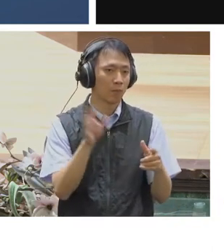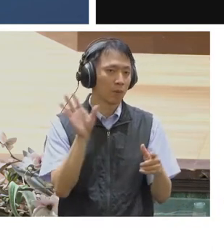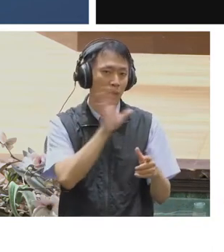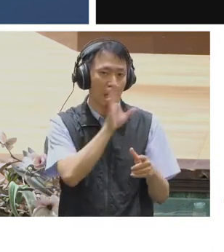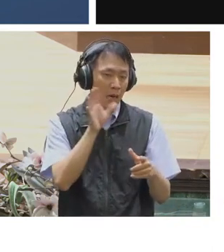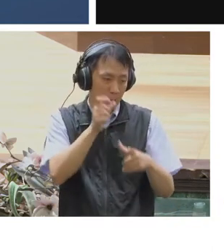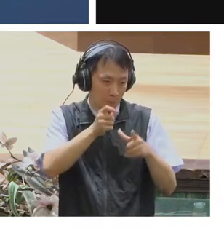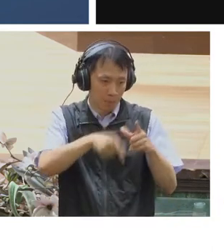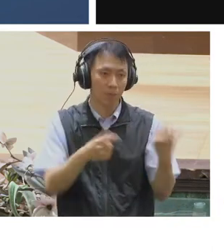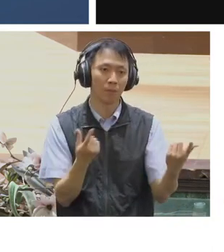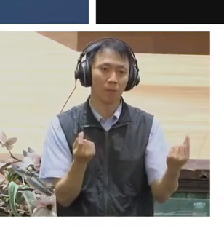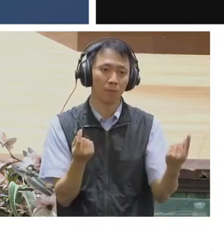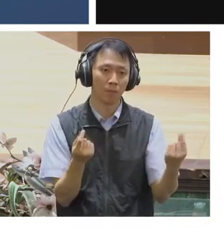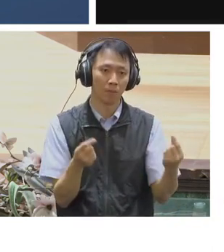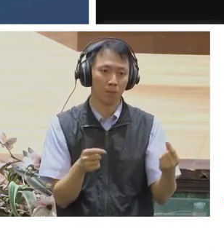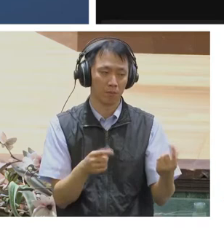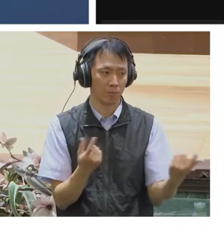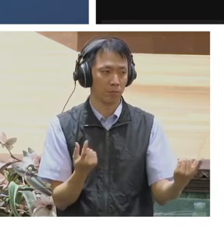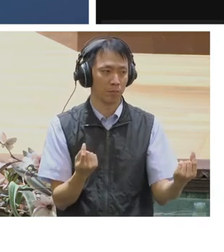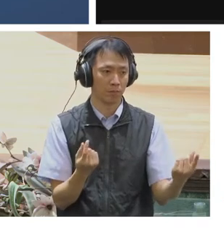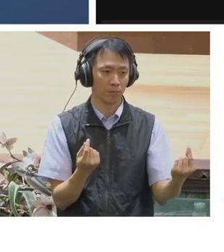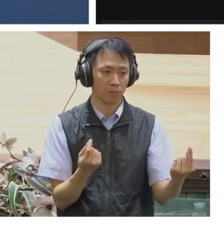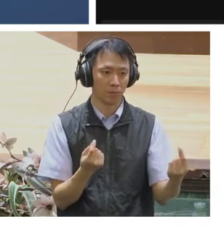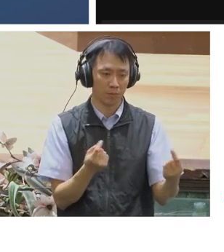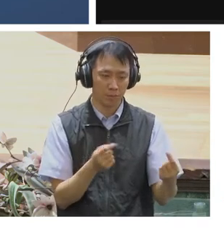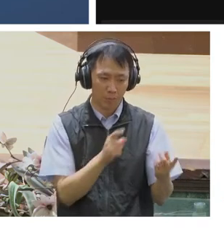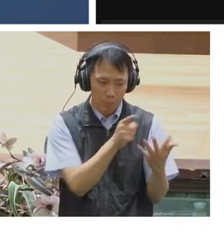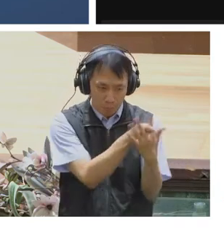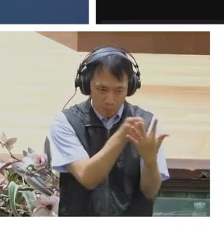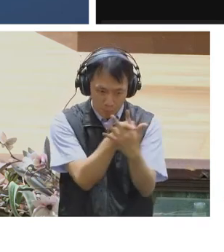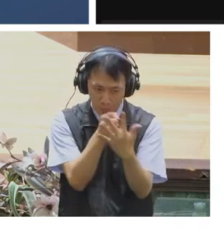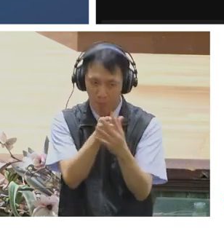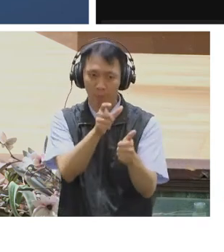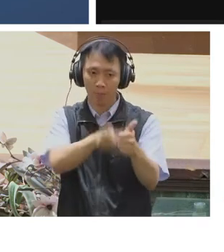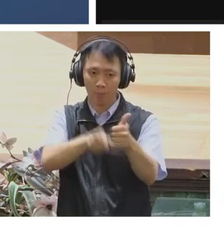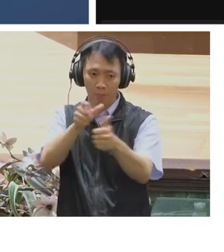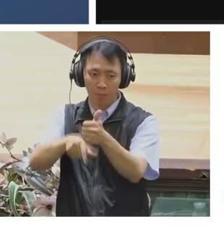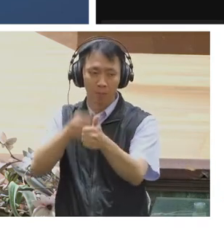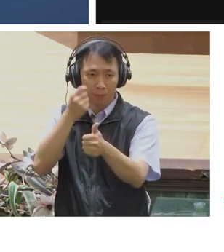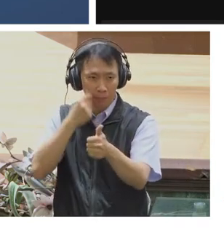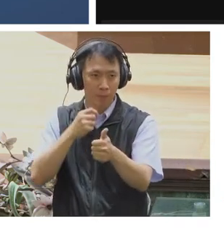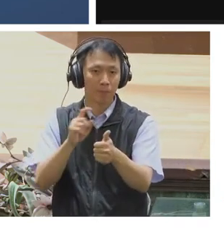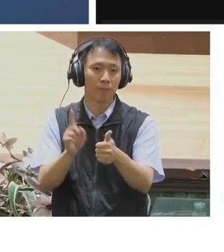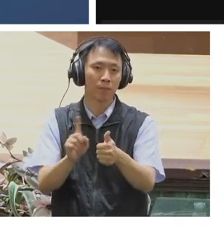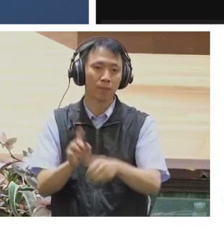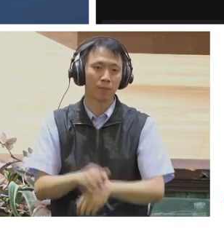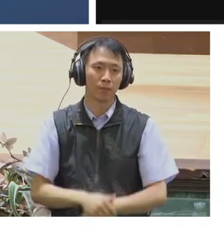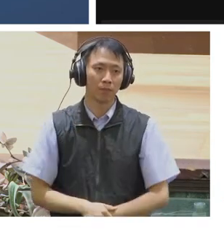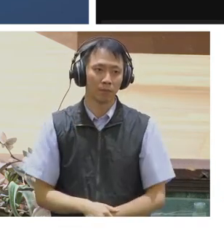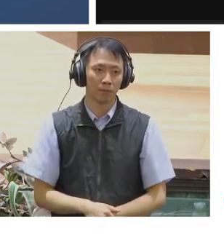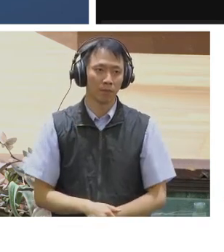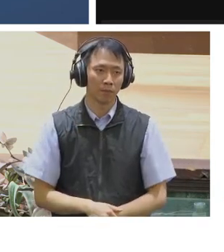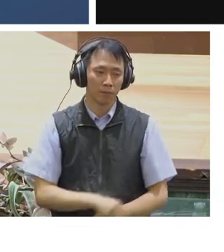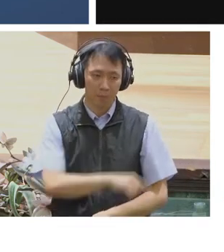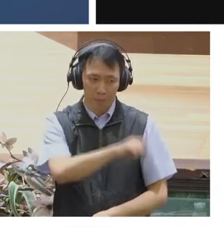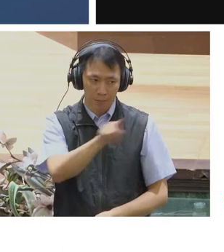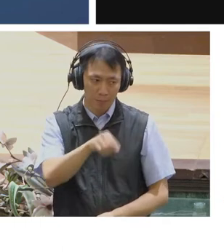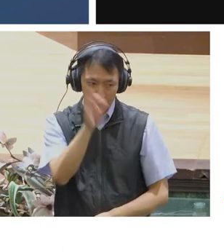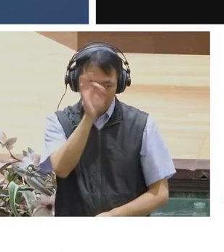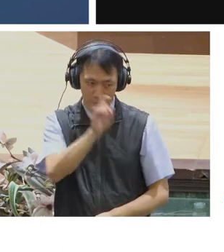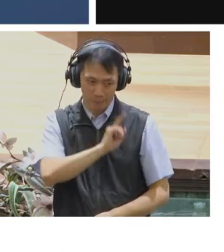that we can discover very new things about ourselves by evaluating